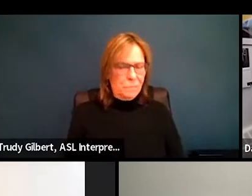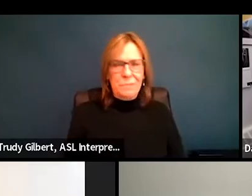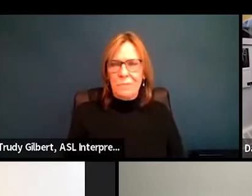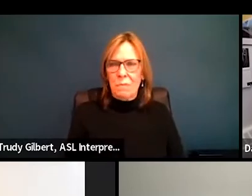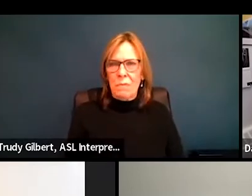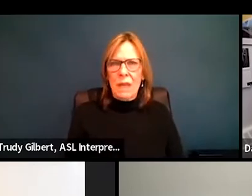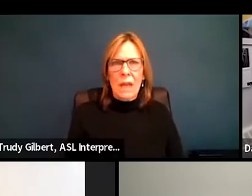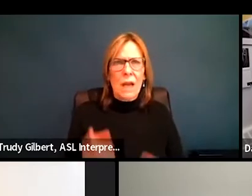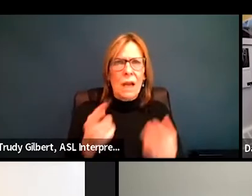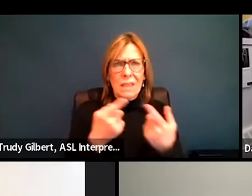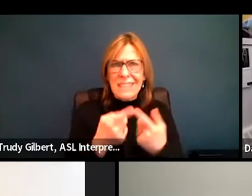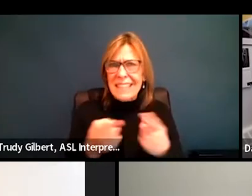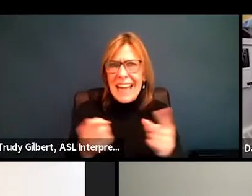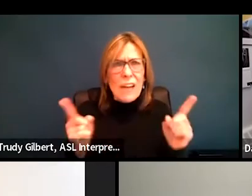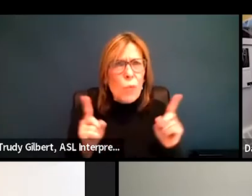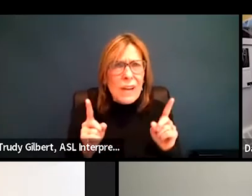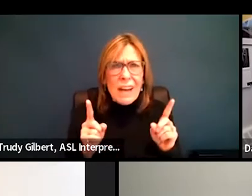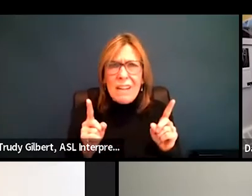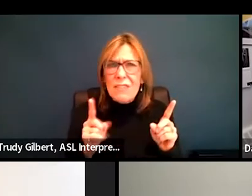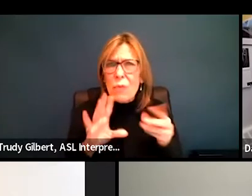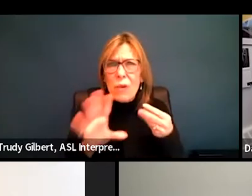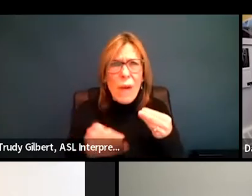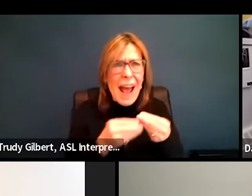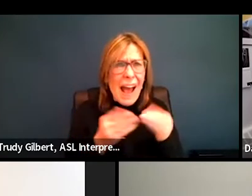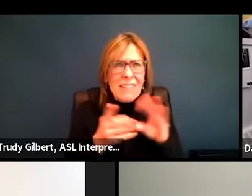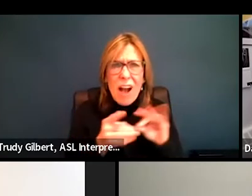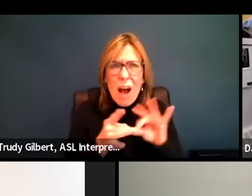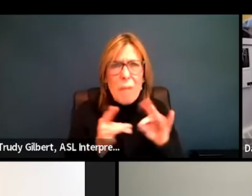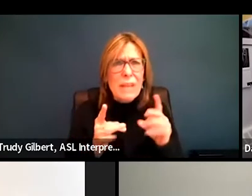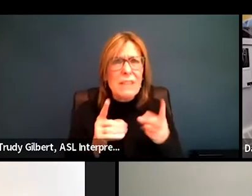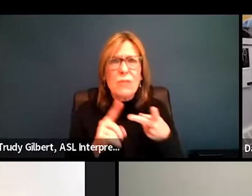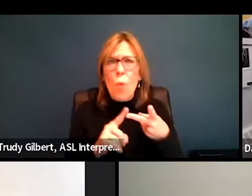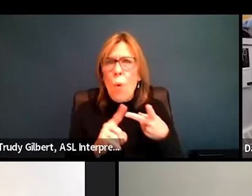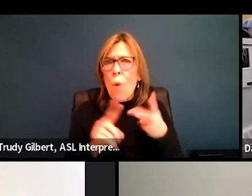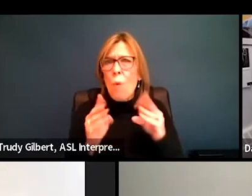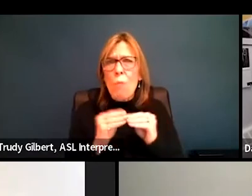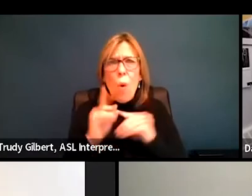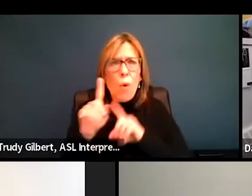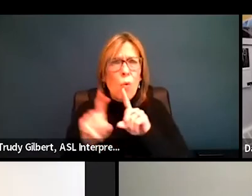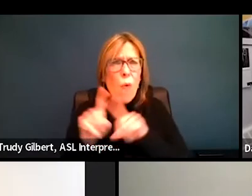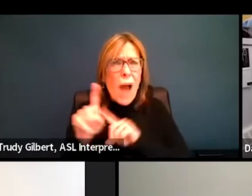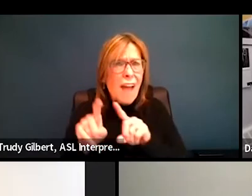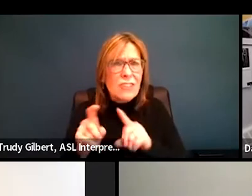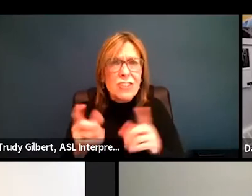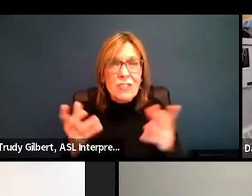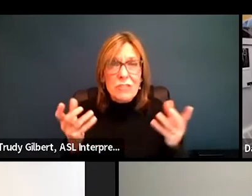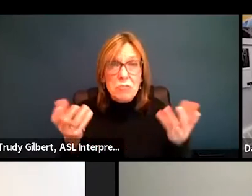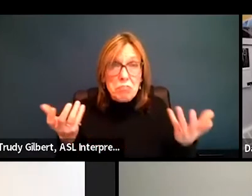Does anybody else have anything they'd like to add here? Any more questions from the committee?